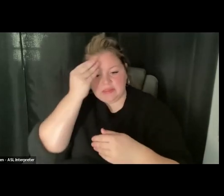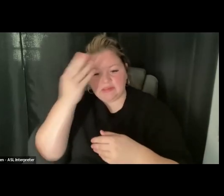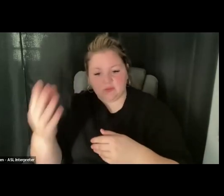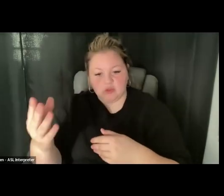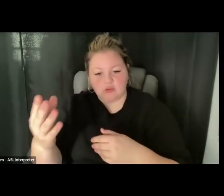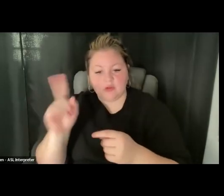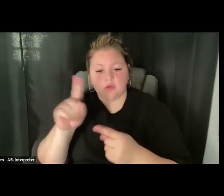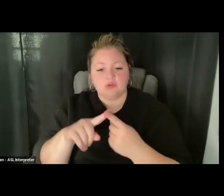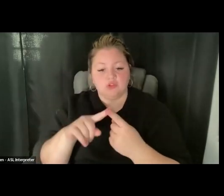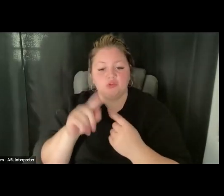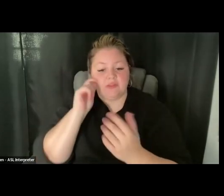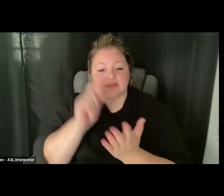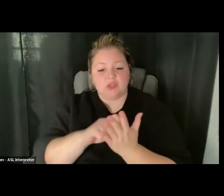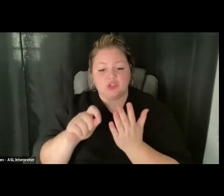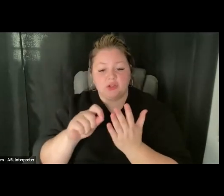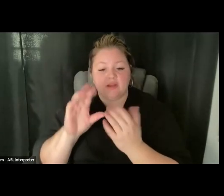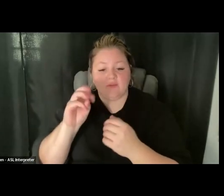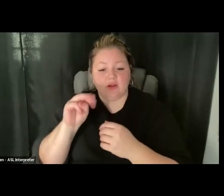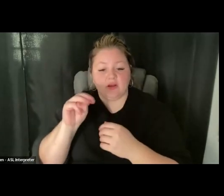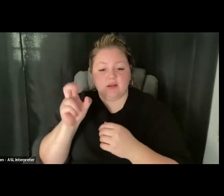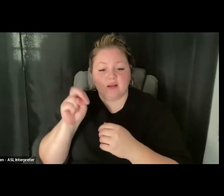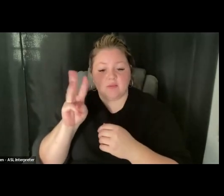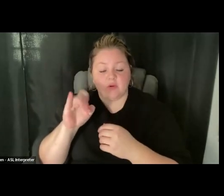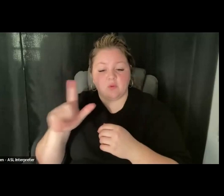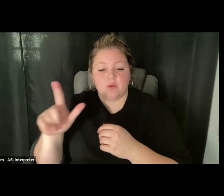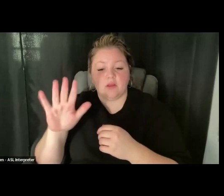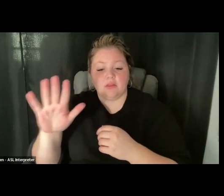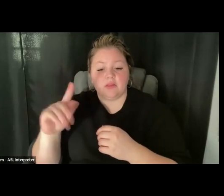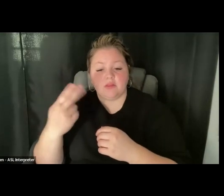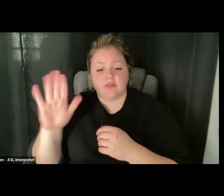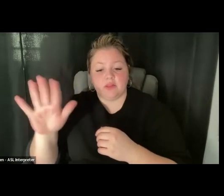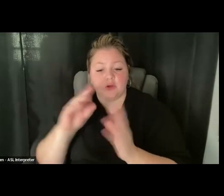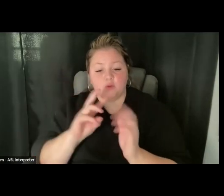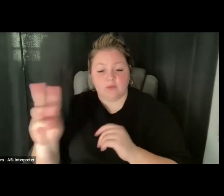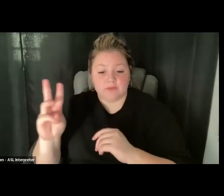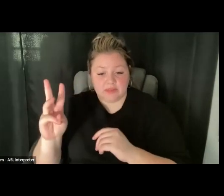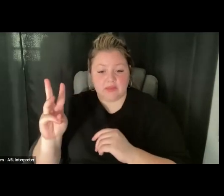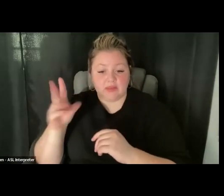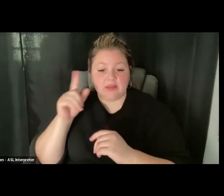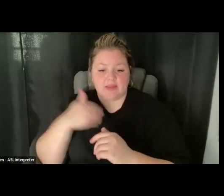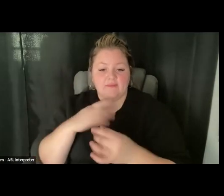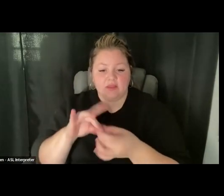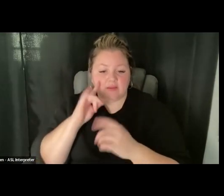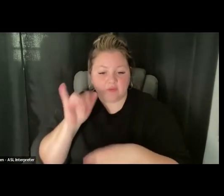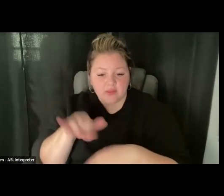That's one of the first things that pops up if you search for accessible electronic vote by mail or a VBM.